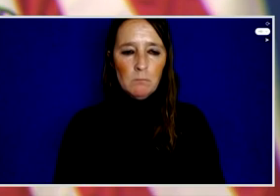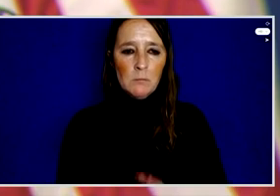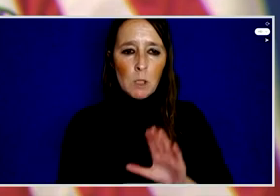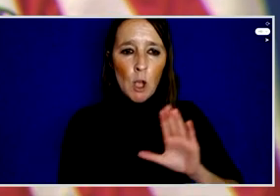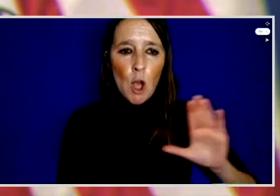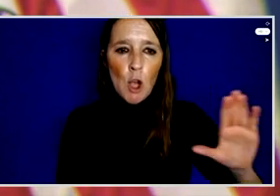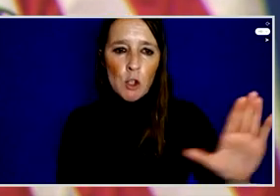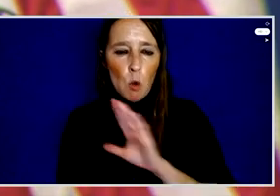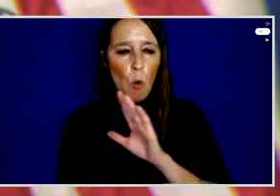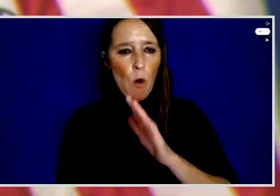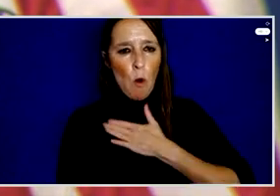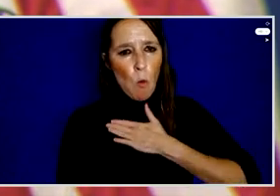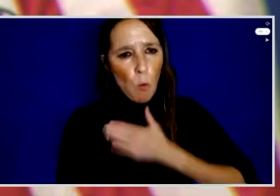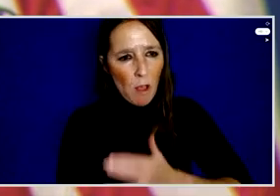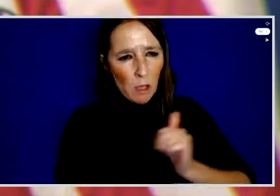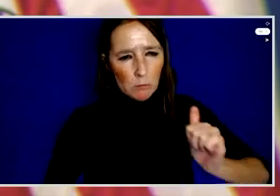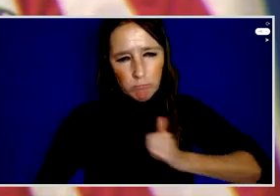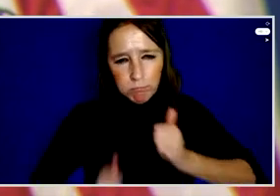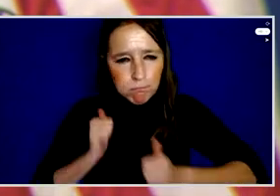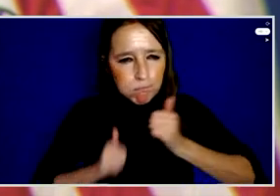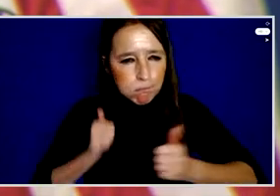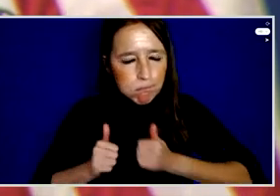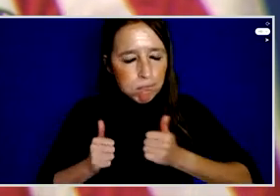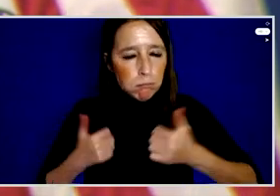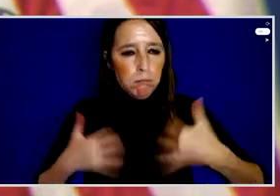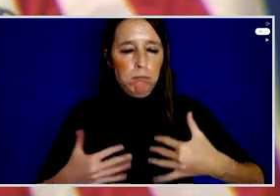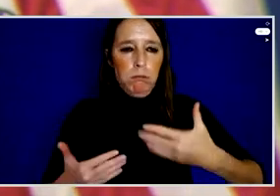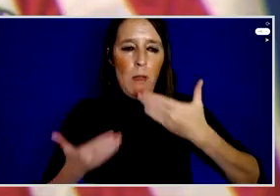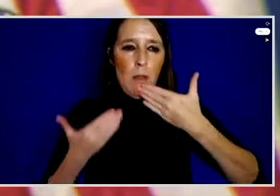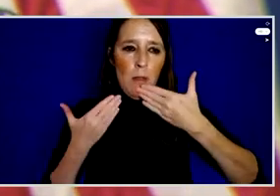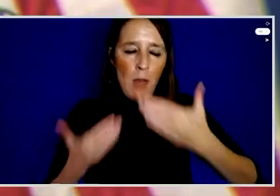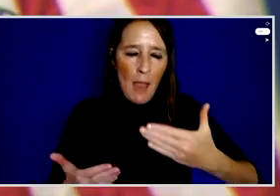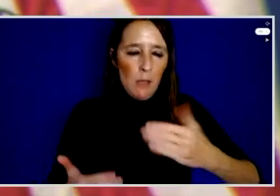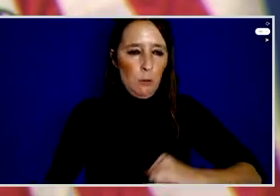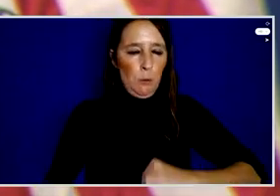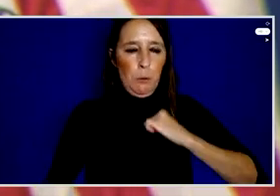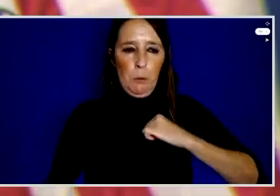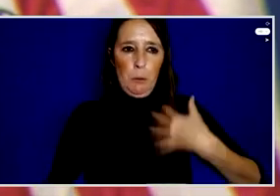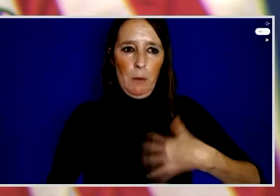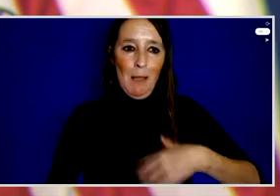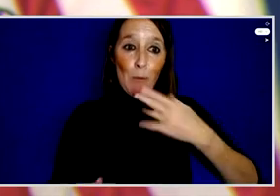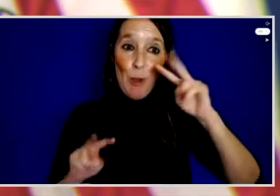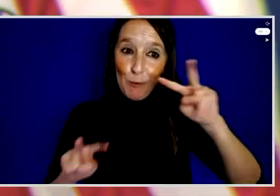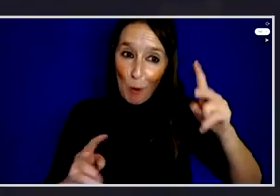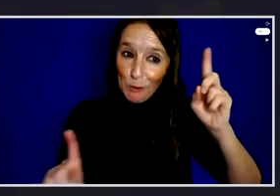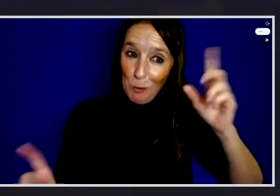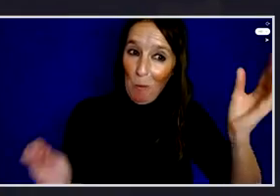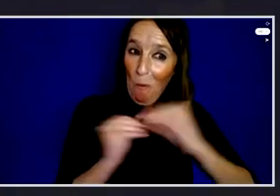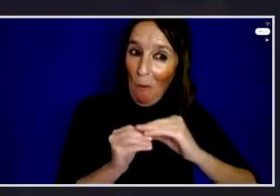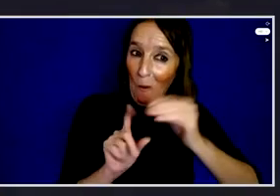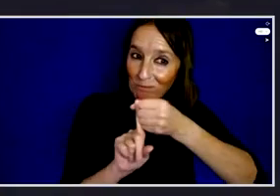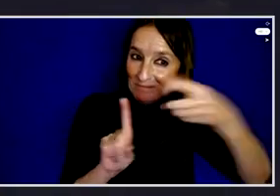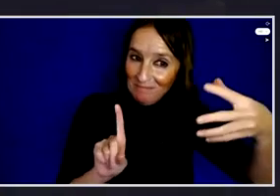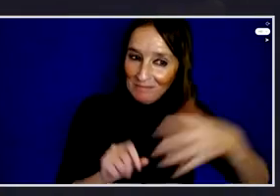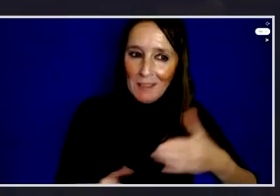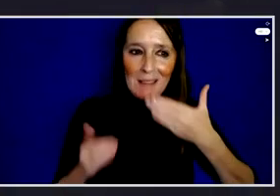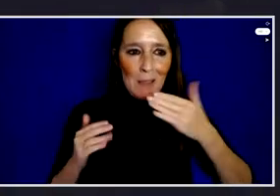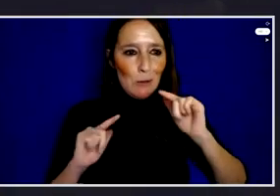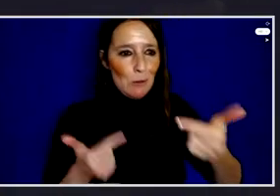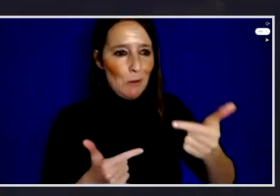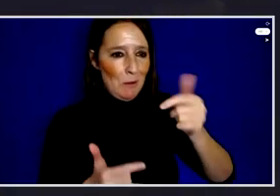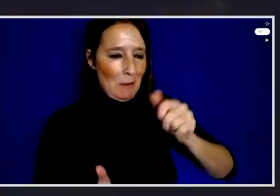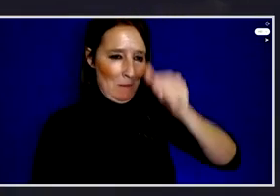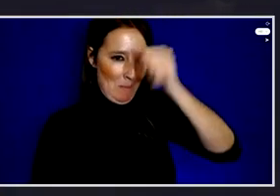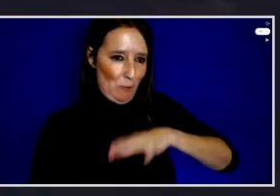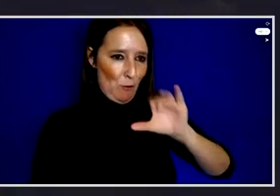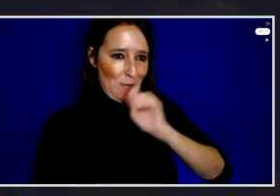efforts, and we look forward to hearing more about your work. And with that, I will hand it over to you, Mr. Secretary. Todd, thank you. Good evening,